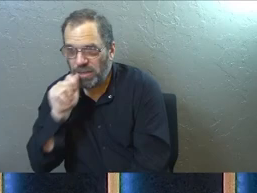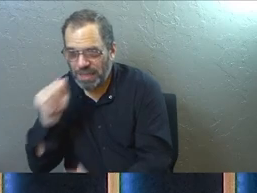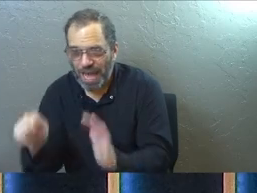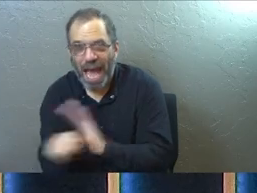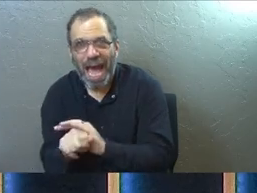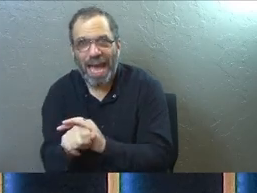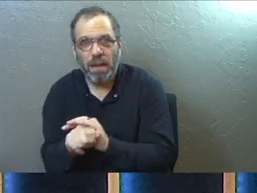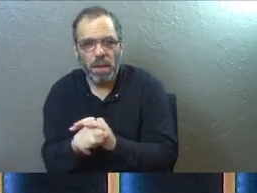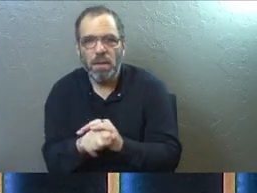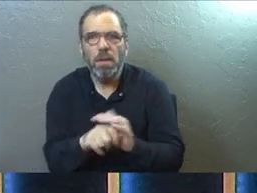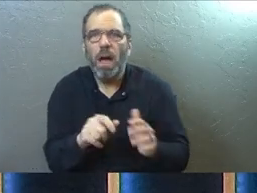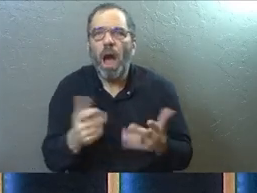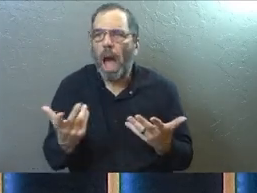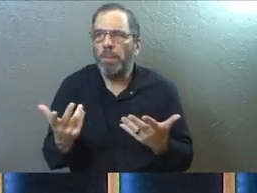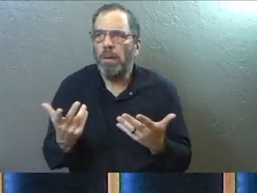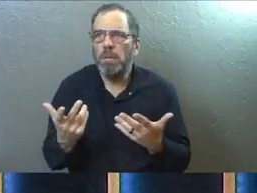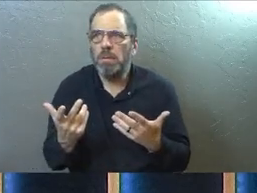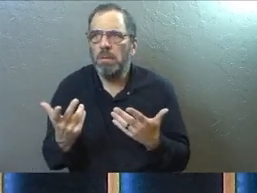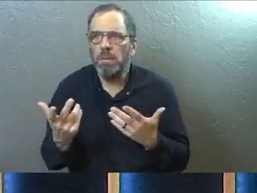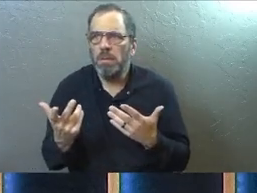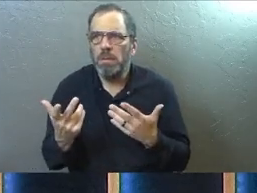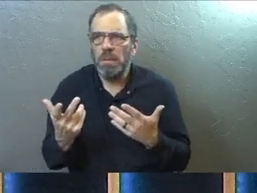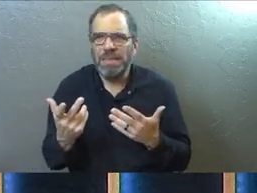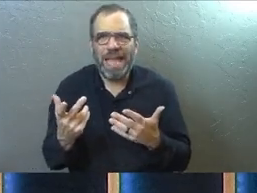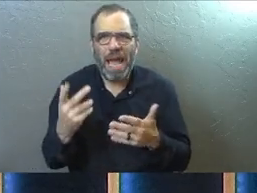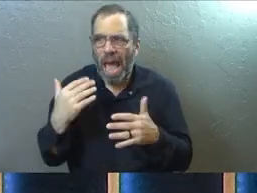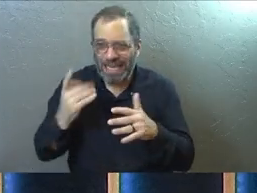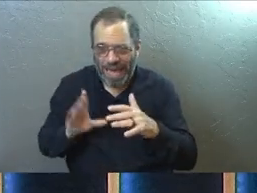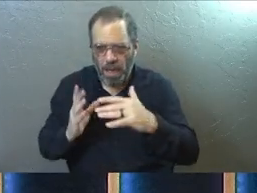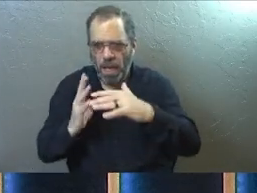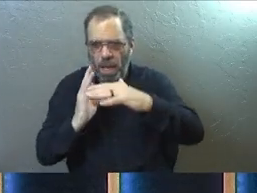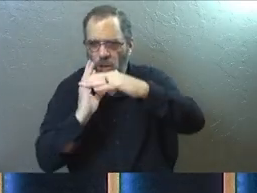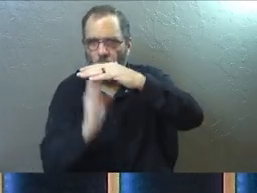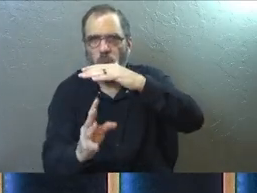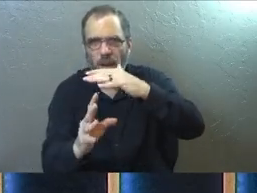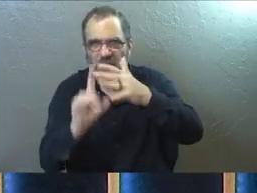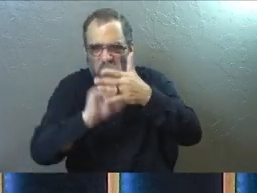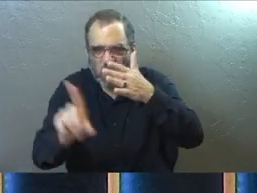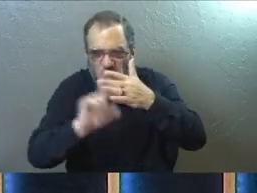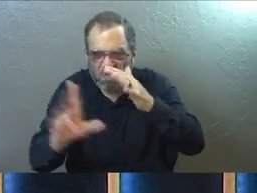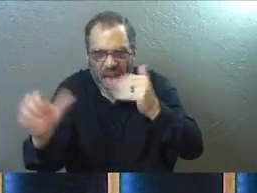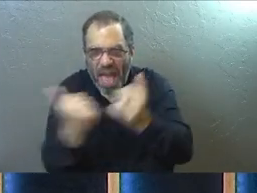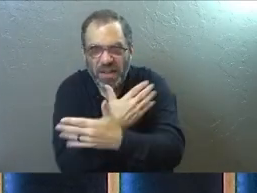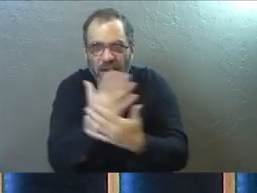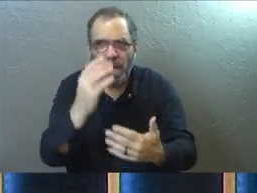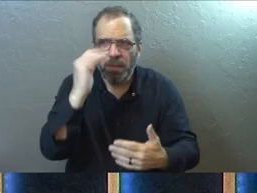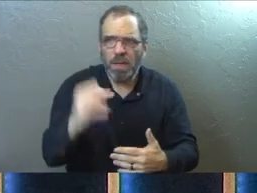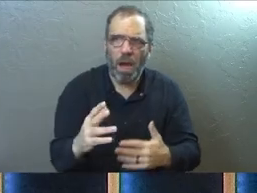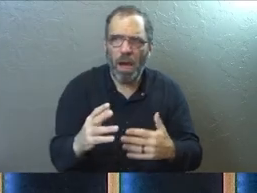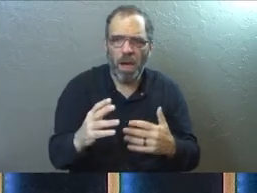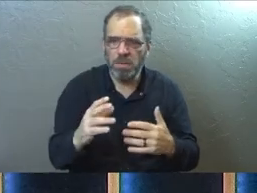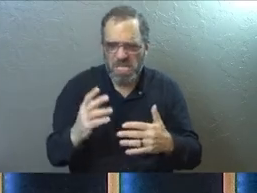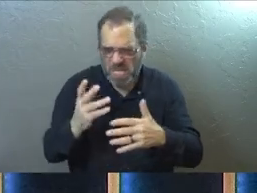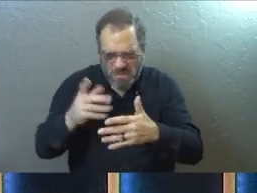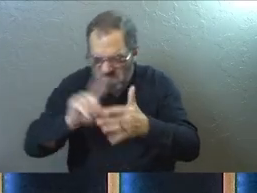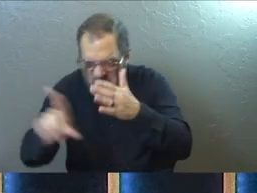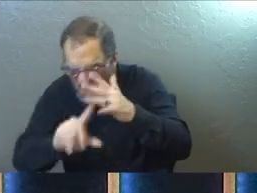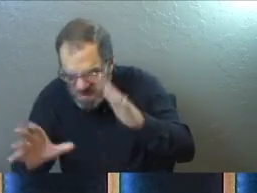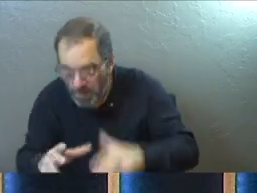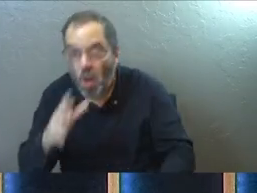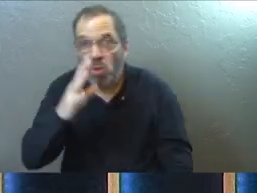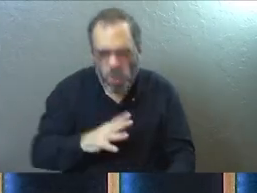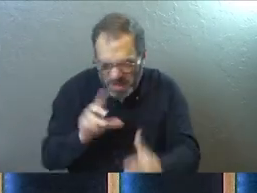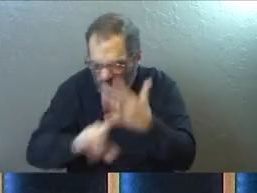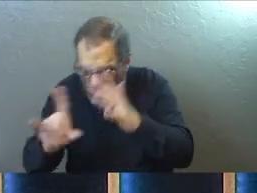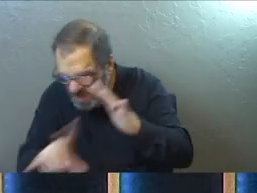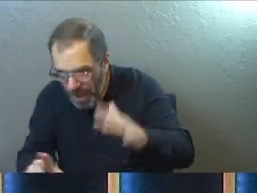it on her person. And they're literally strip searching them as they go into the camp. But somehow God gives them blindness. And they search the woman